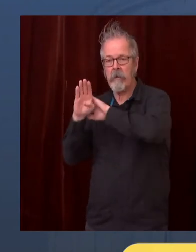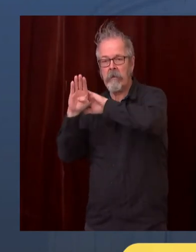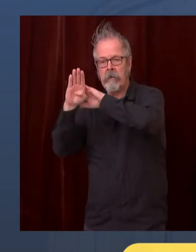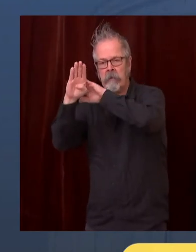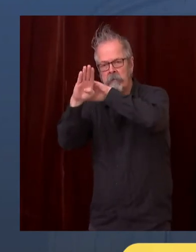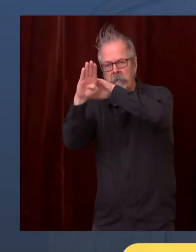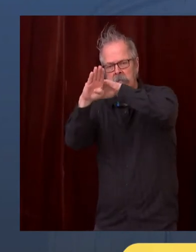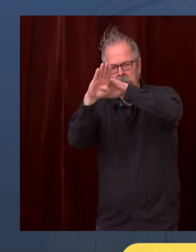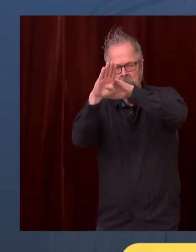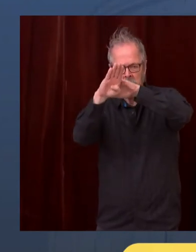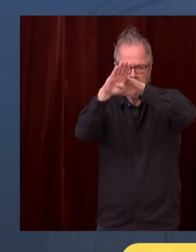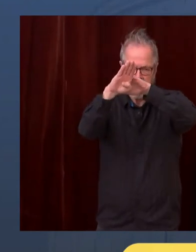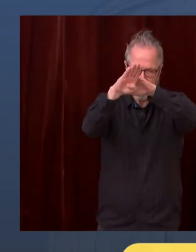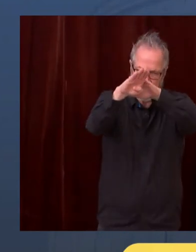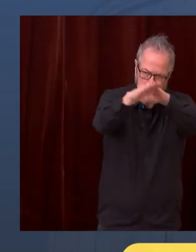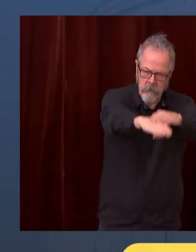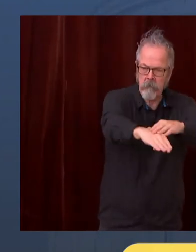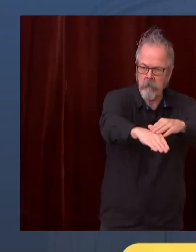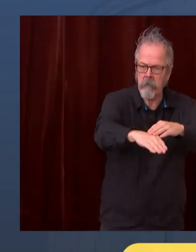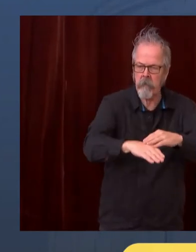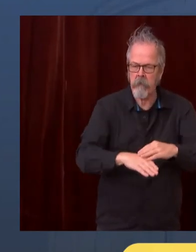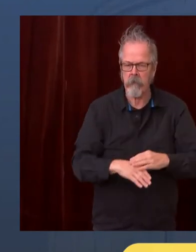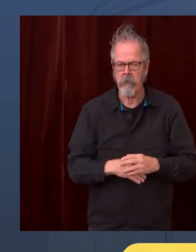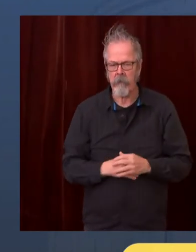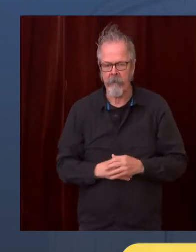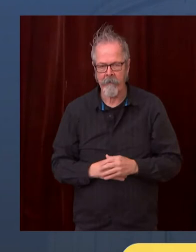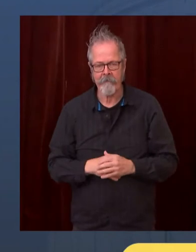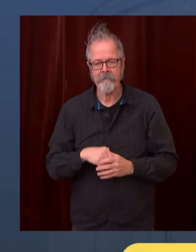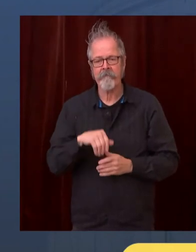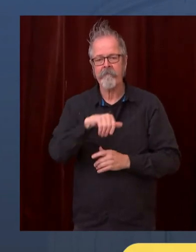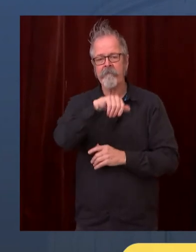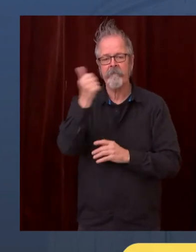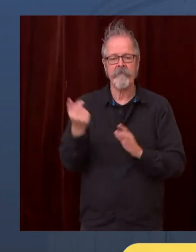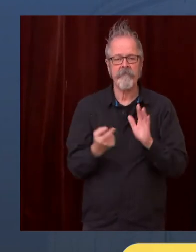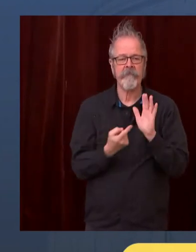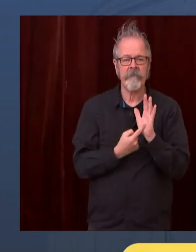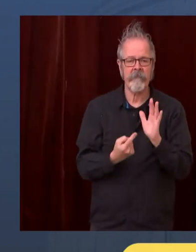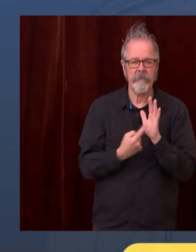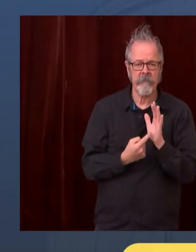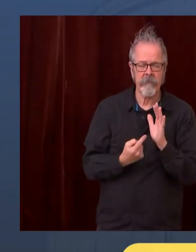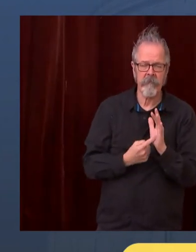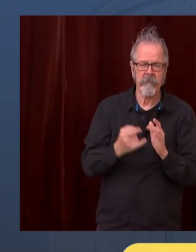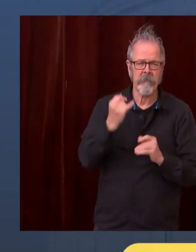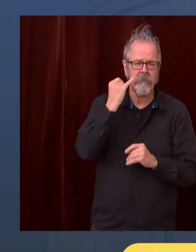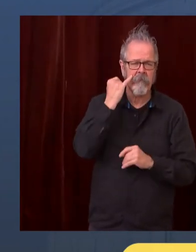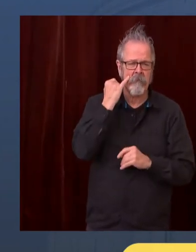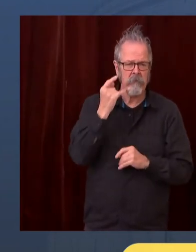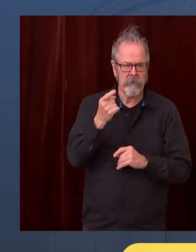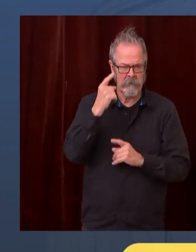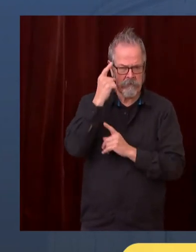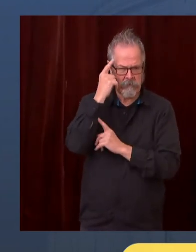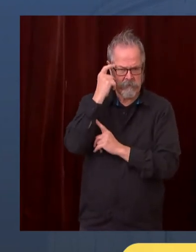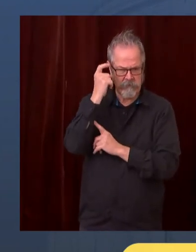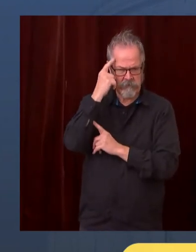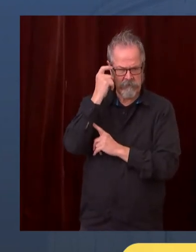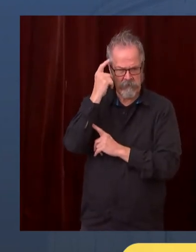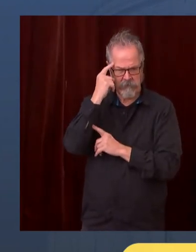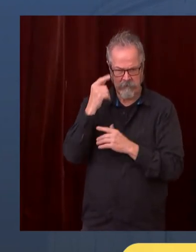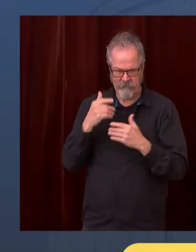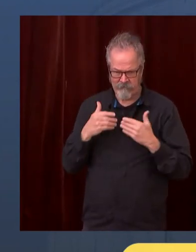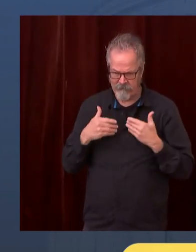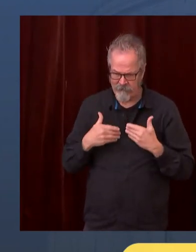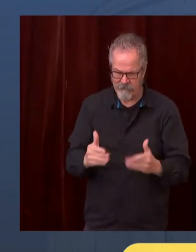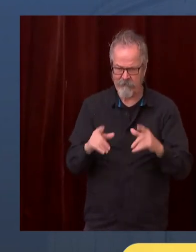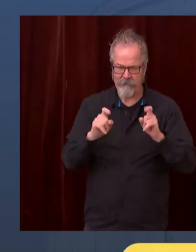to stay home until you get your test results. Don't come in contact with other people and make sure that you're quarantining and